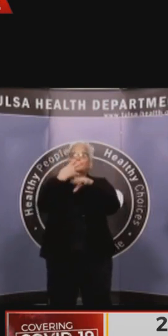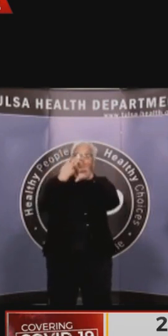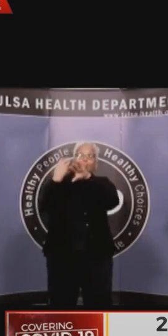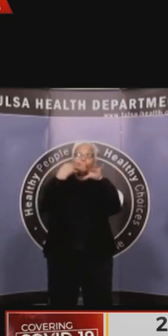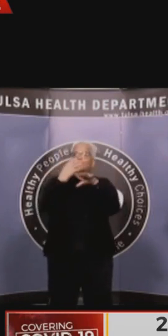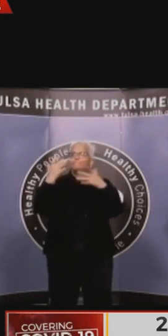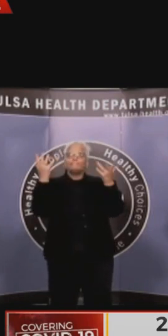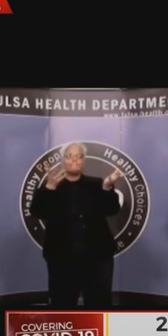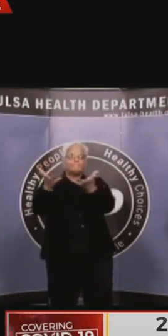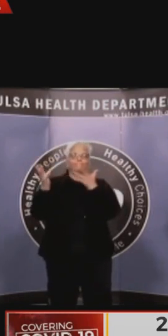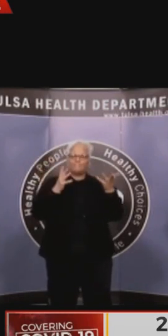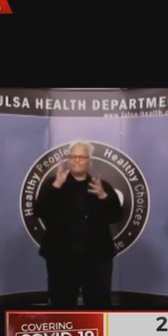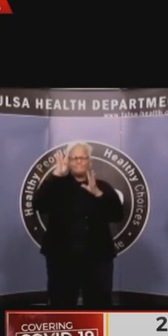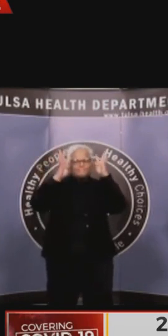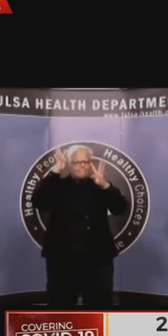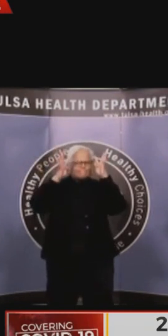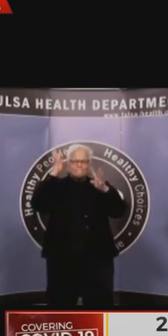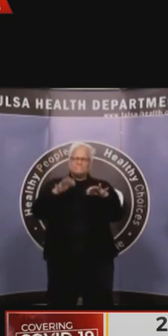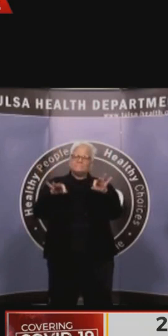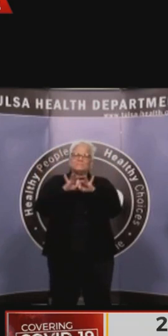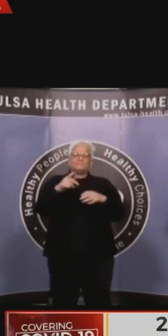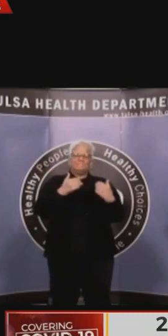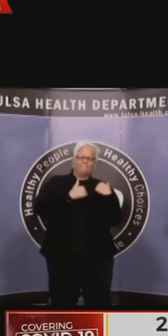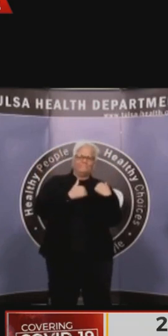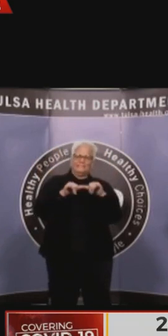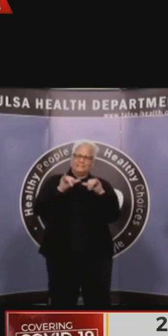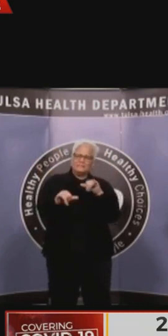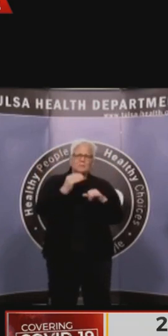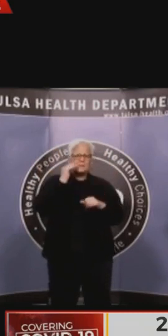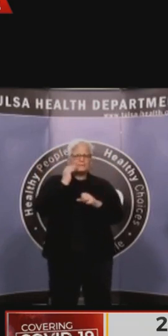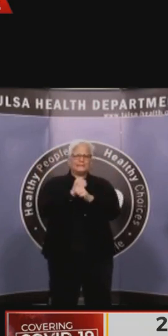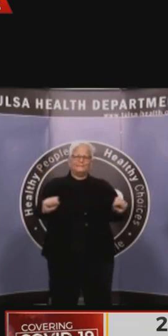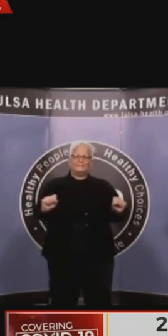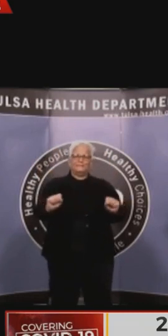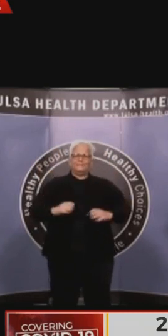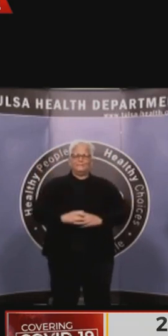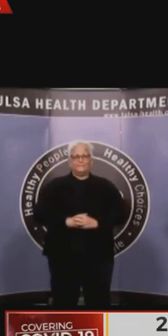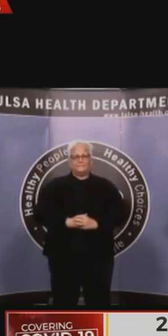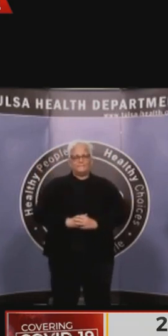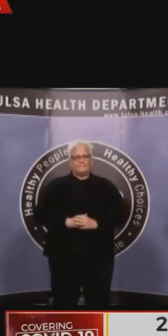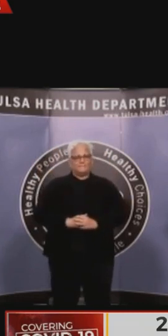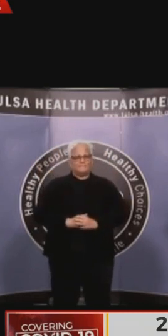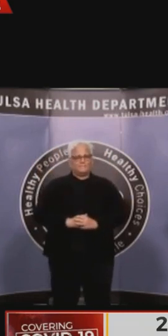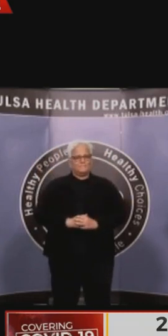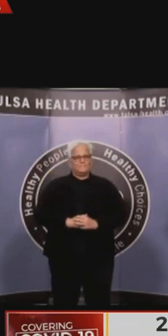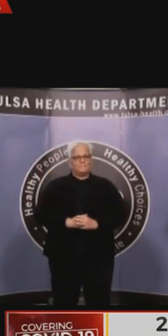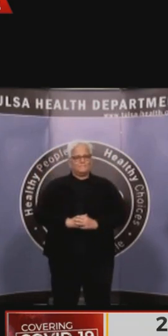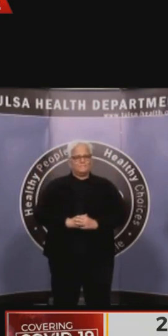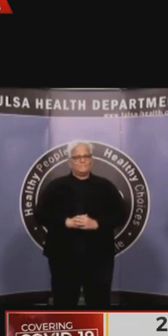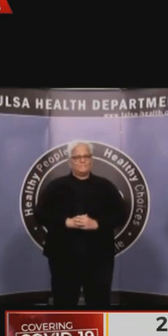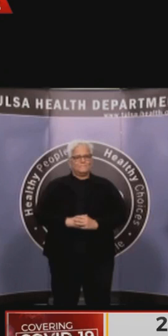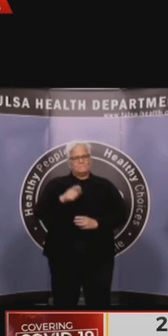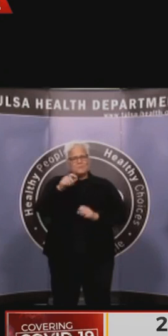where you live. Consider a grocery or restaurant delivery services for your spring holiday meal. Cover your mouth and